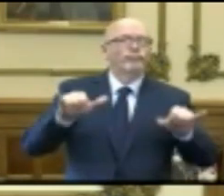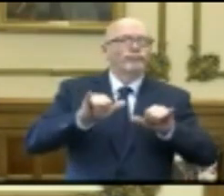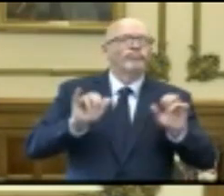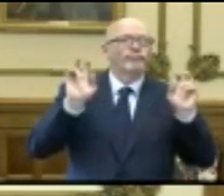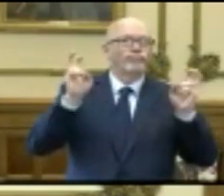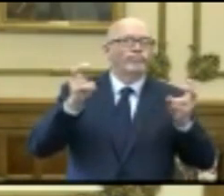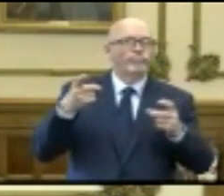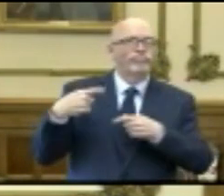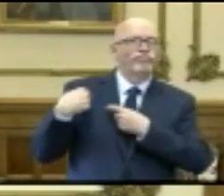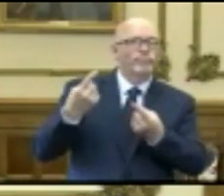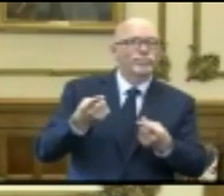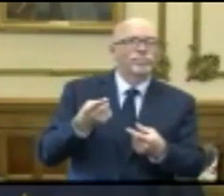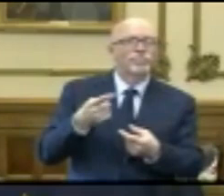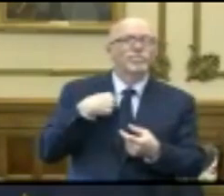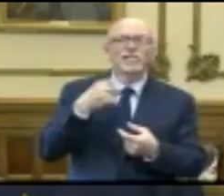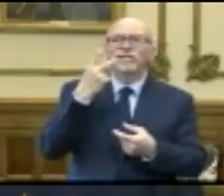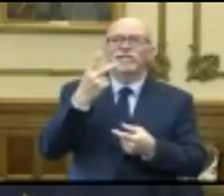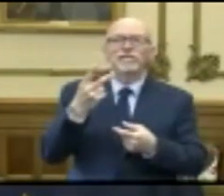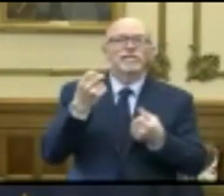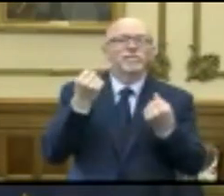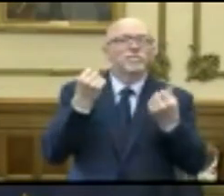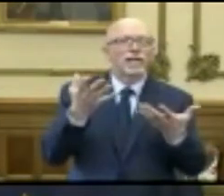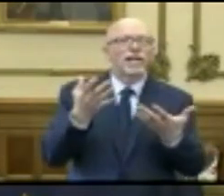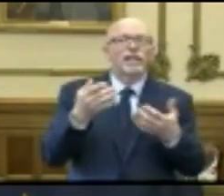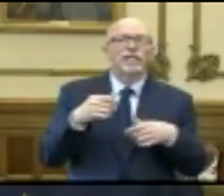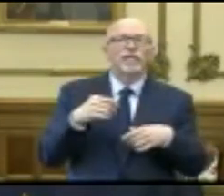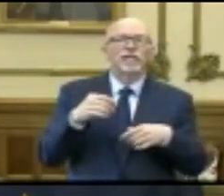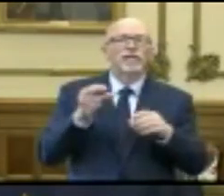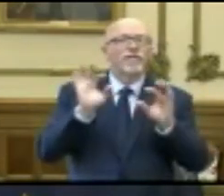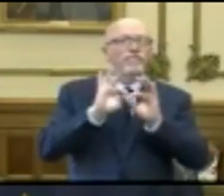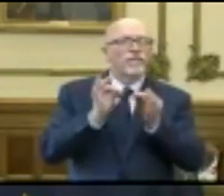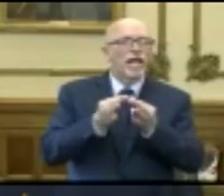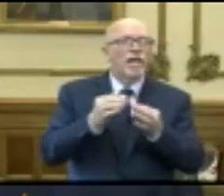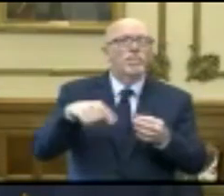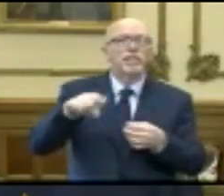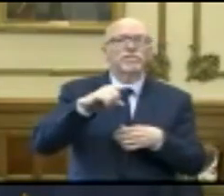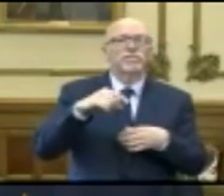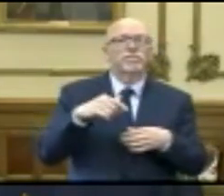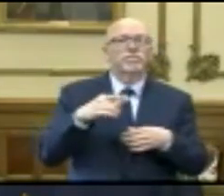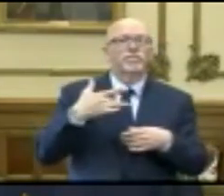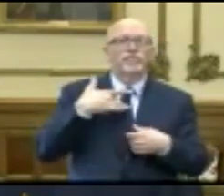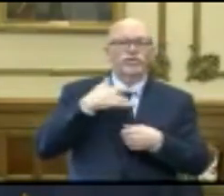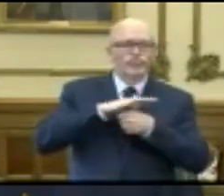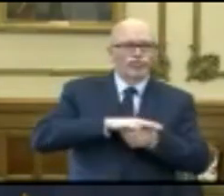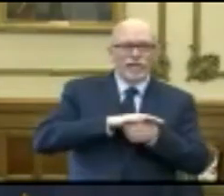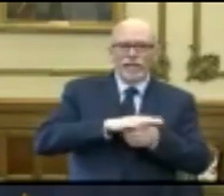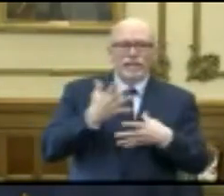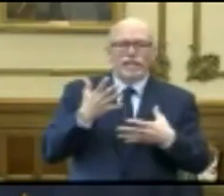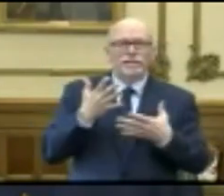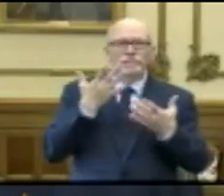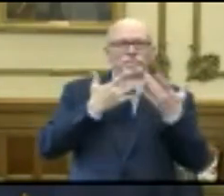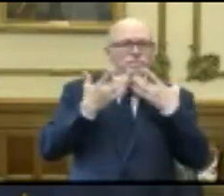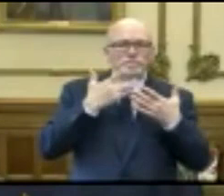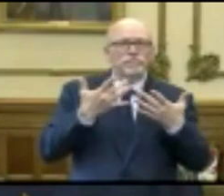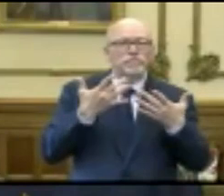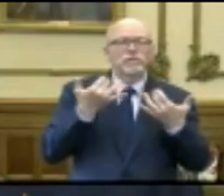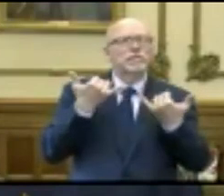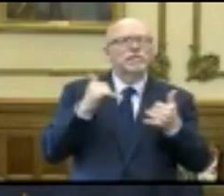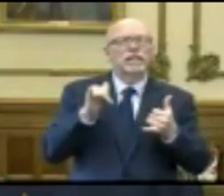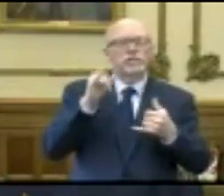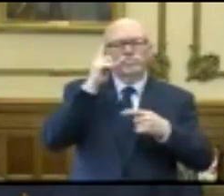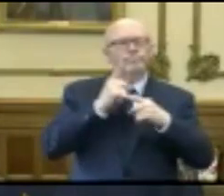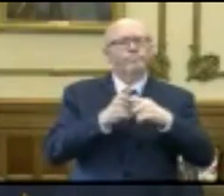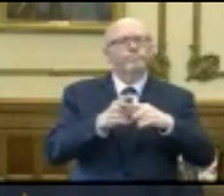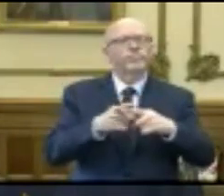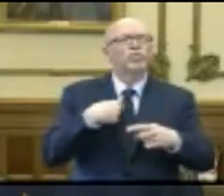this all. We've just seen families who are in great distress making the most of it, and you just